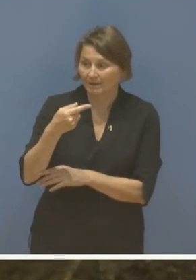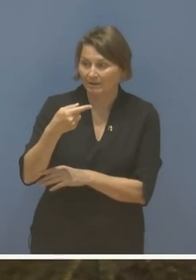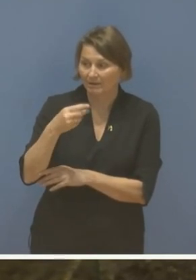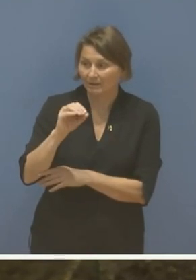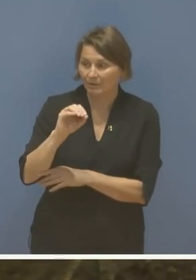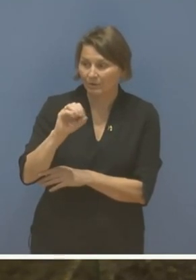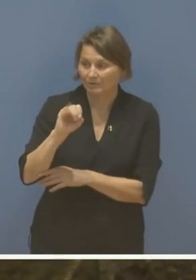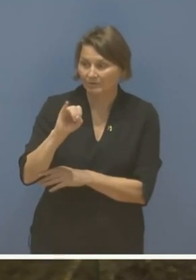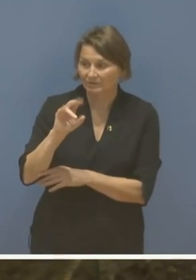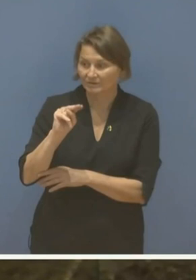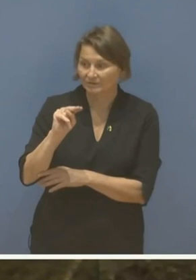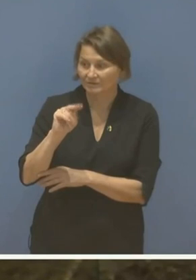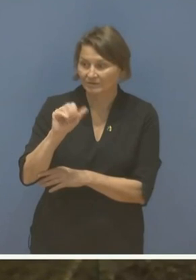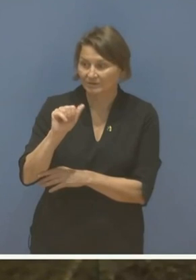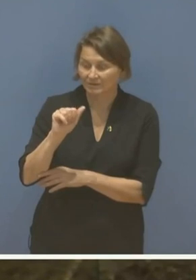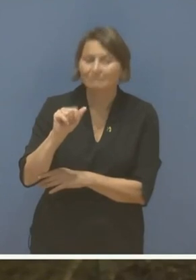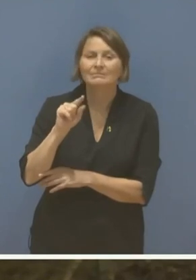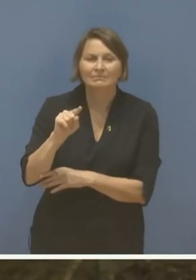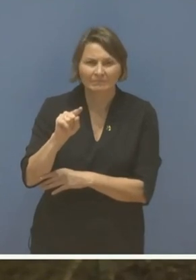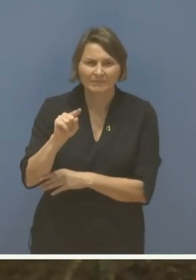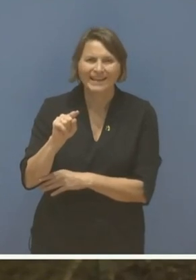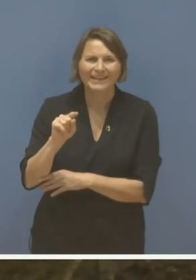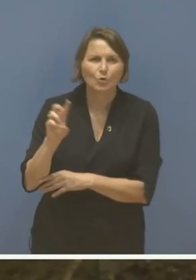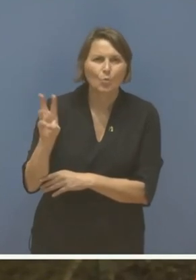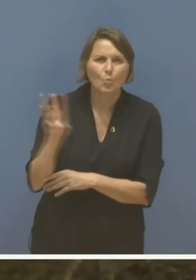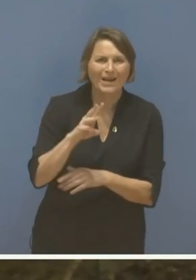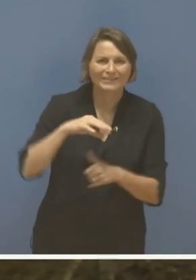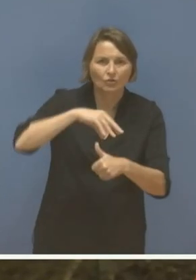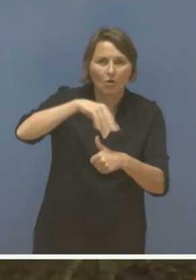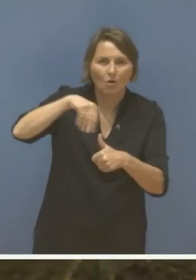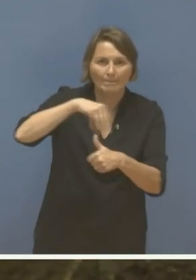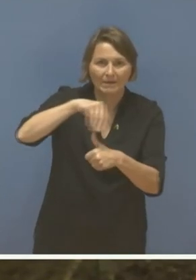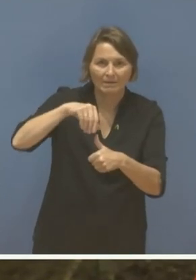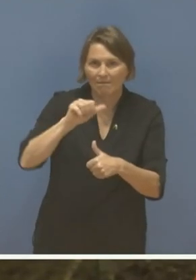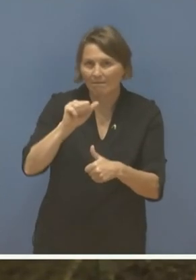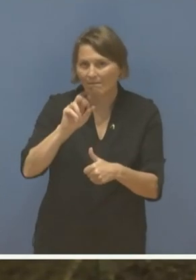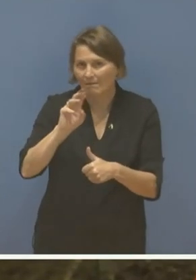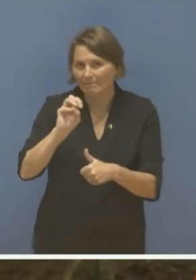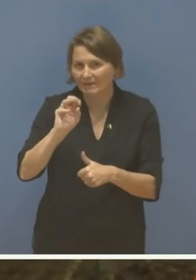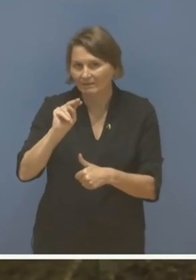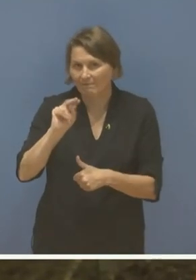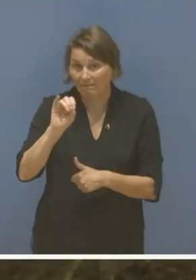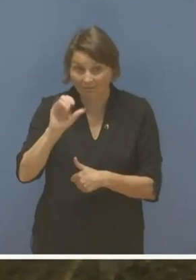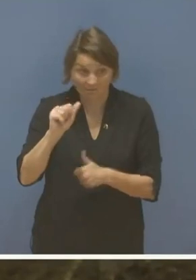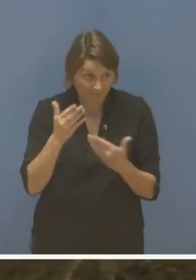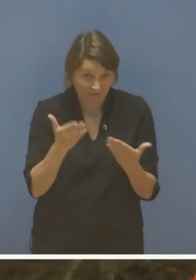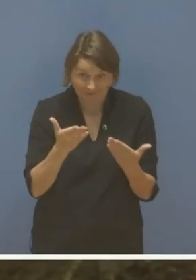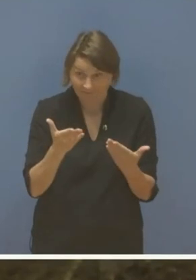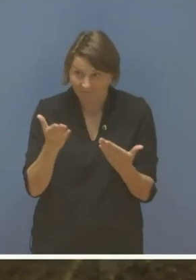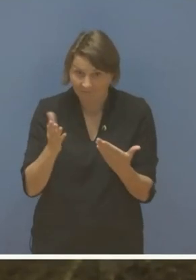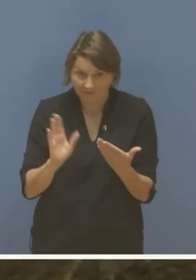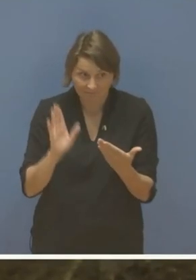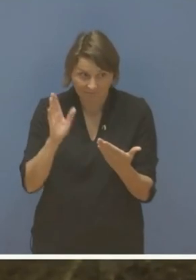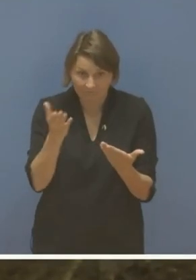of Armenians of Western Armenia. If you are inside the room, could you take the floor?